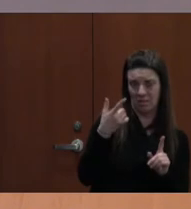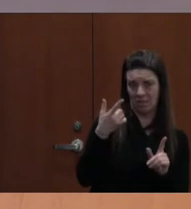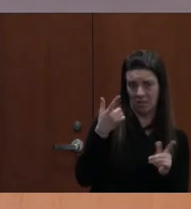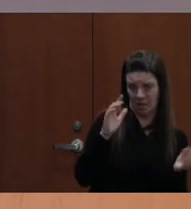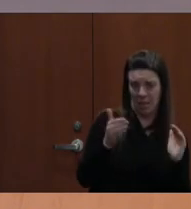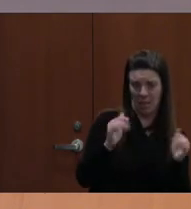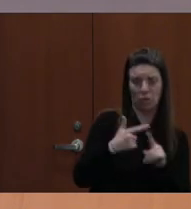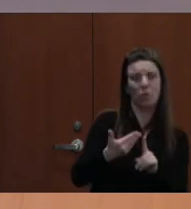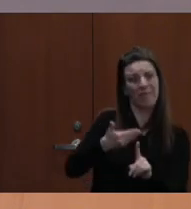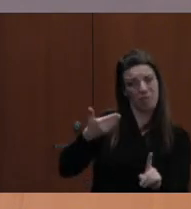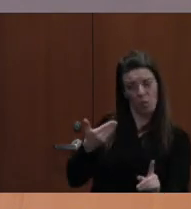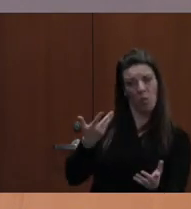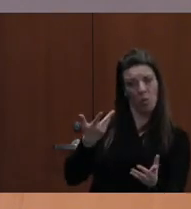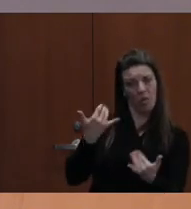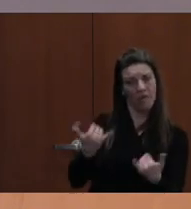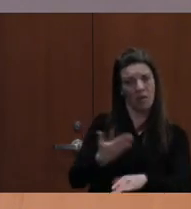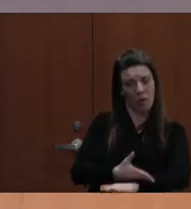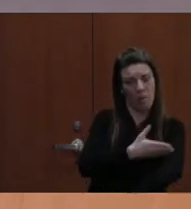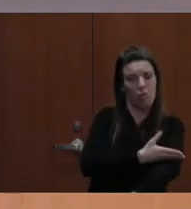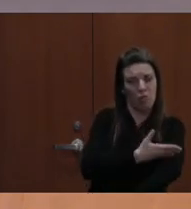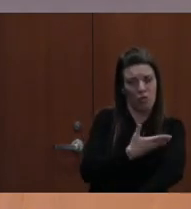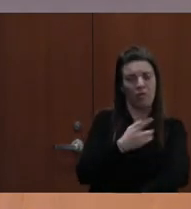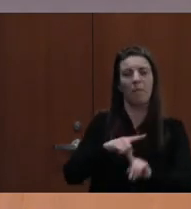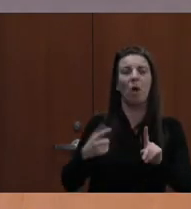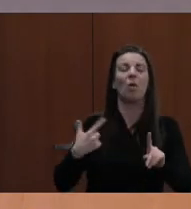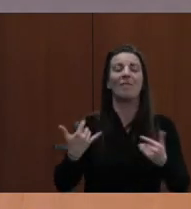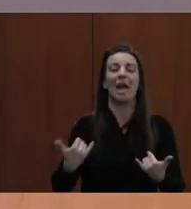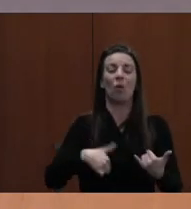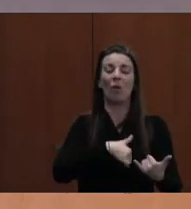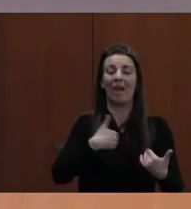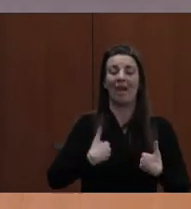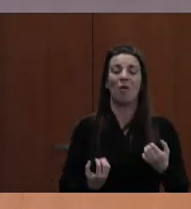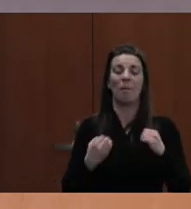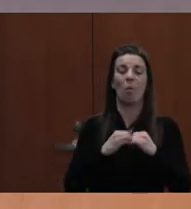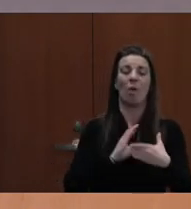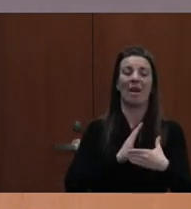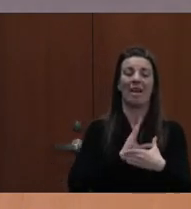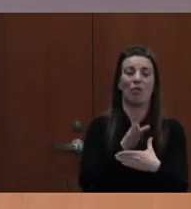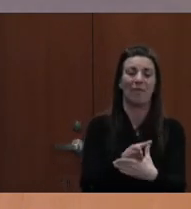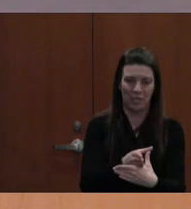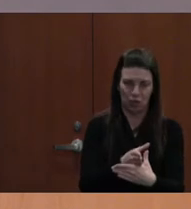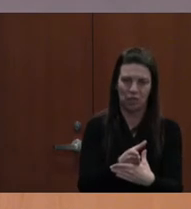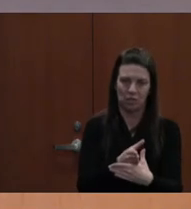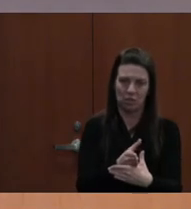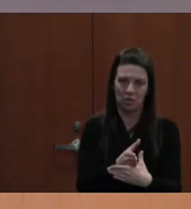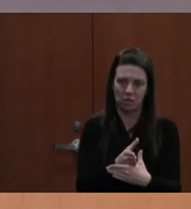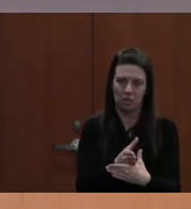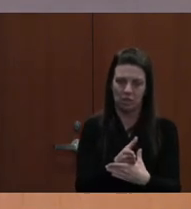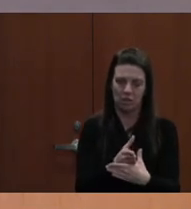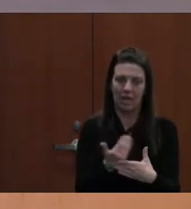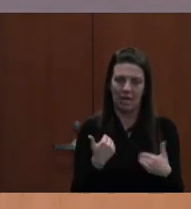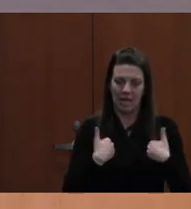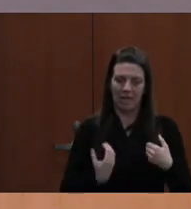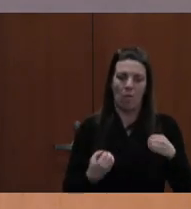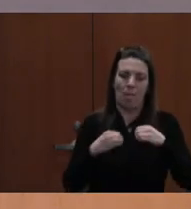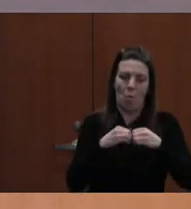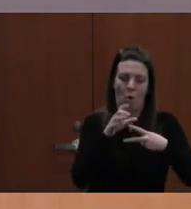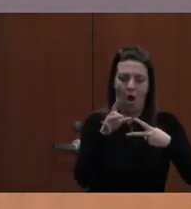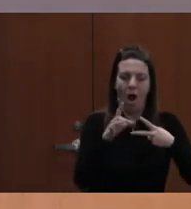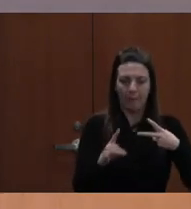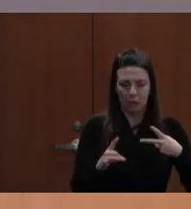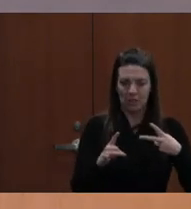over. But we have more interventions to programs to keep these kids in school